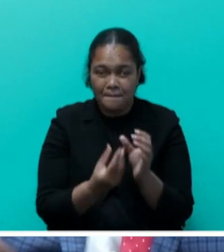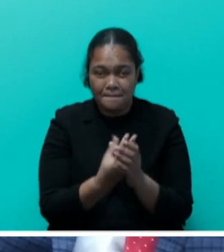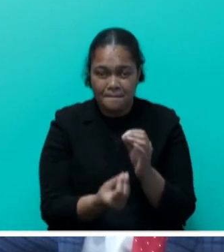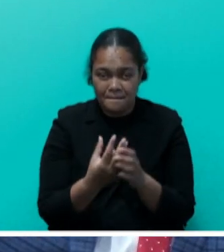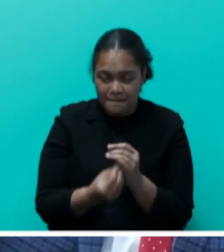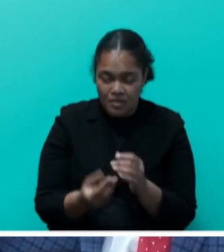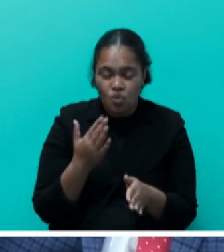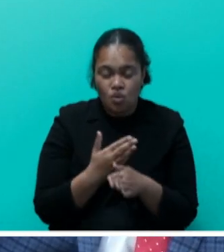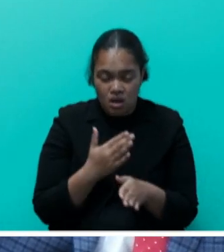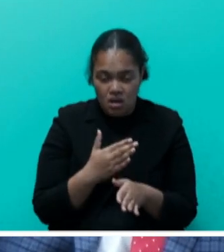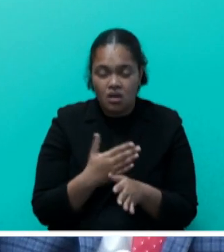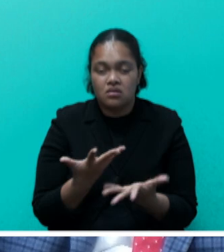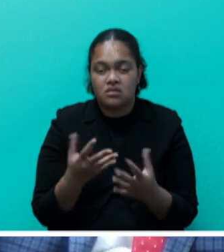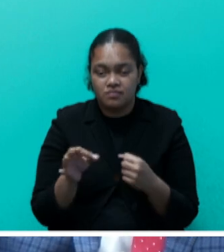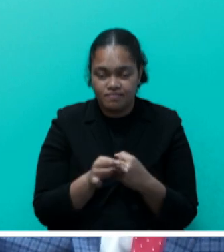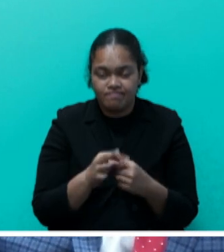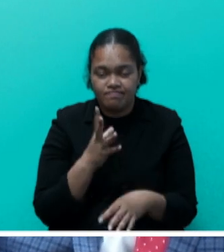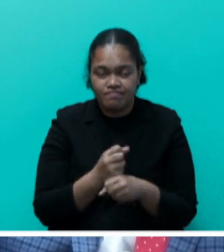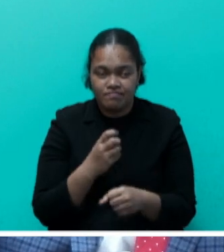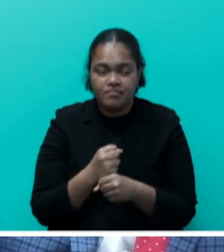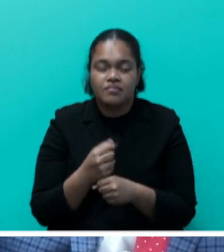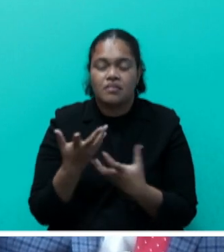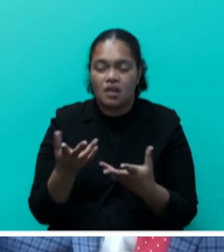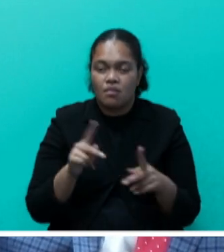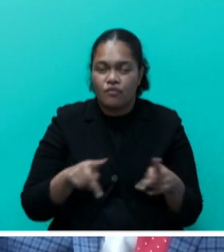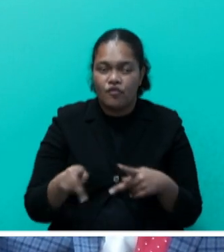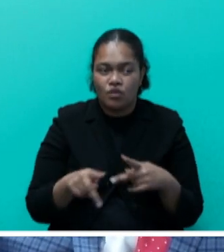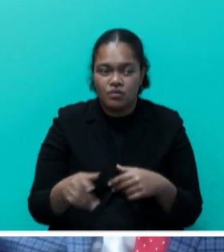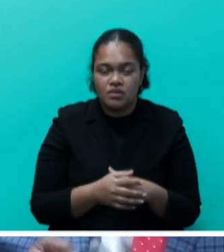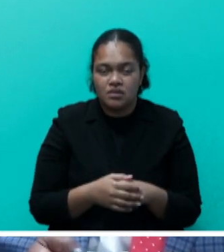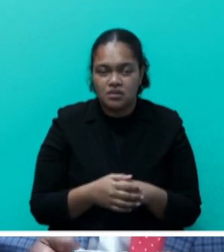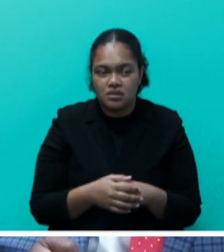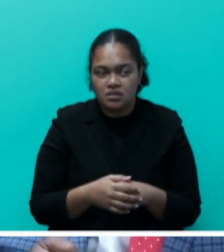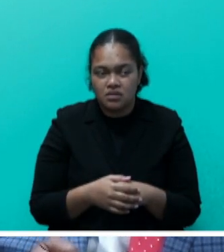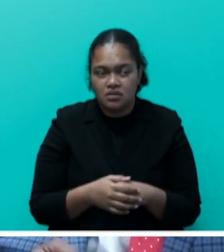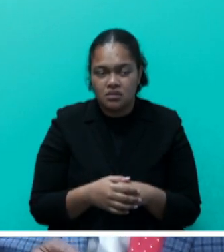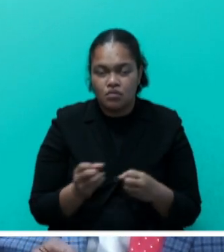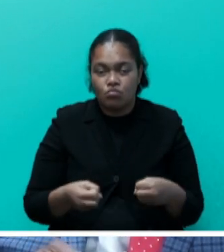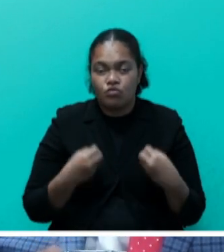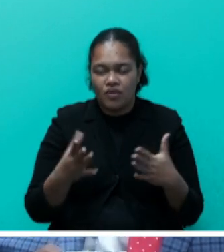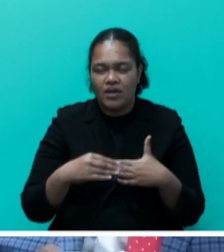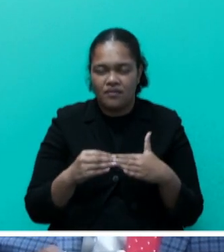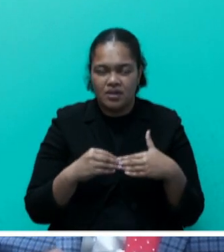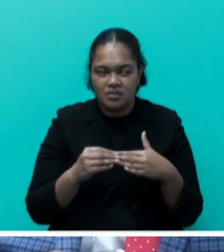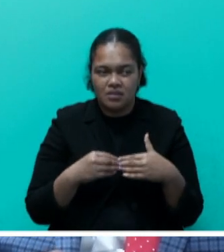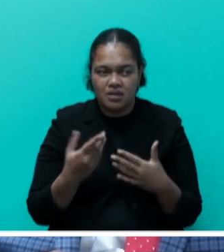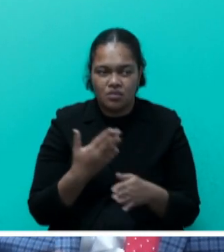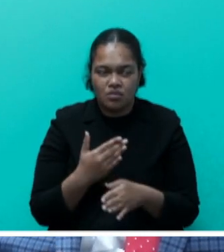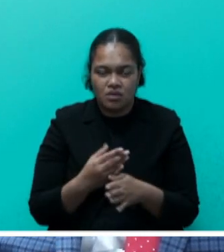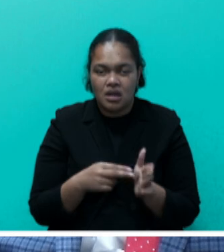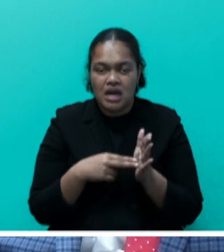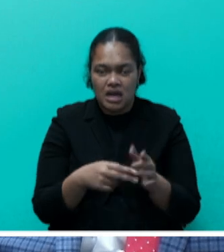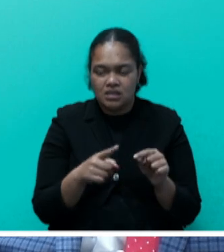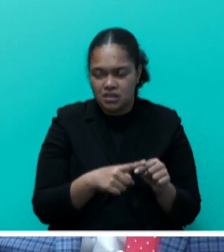WEF is upgrading the trunk mains, which will ensure better hydraulic performance, improve redundancy, and provide flexibility in operations between 90